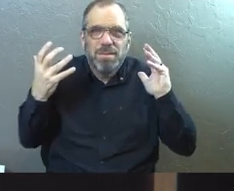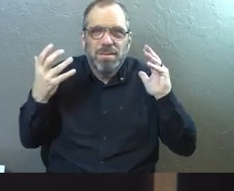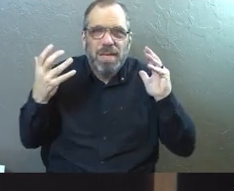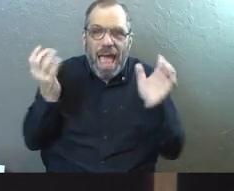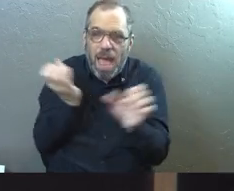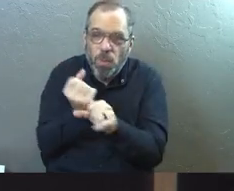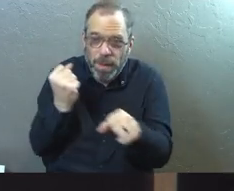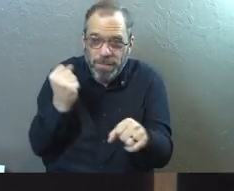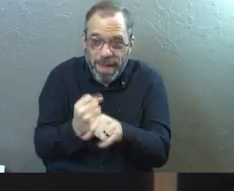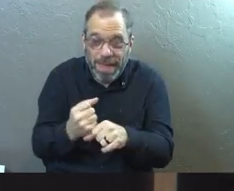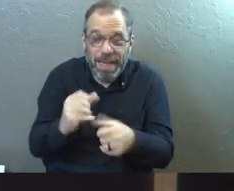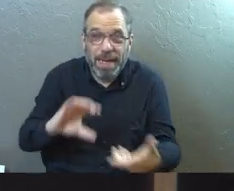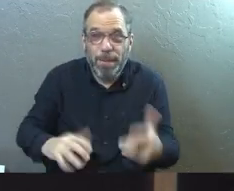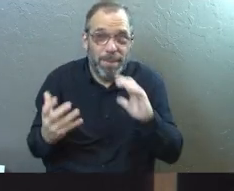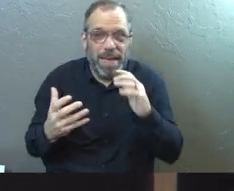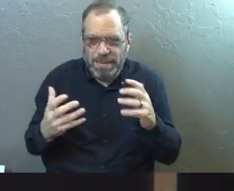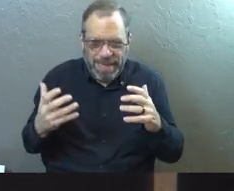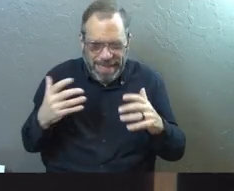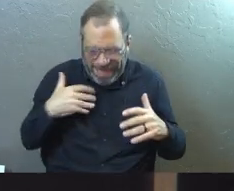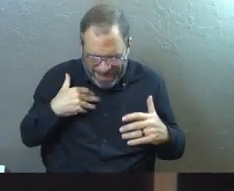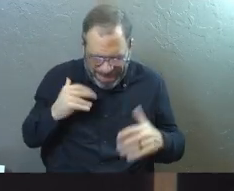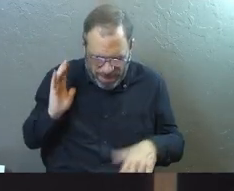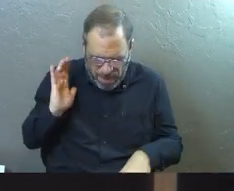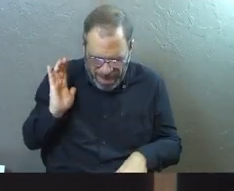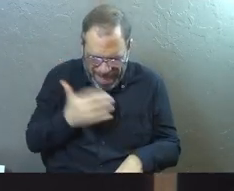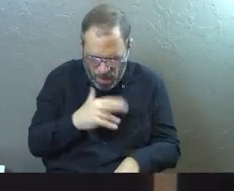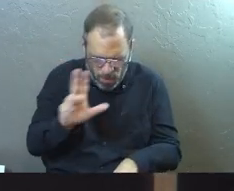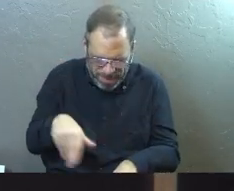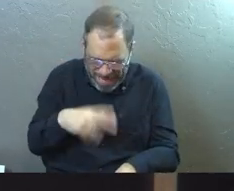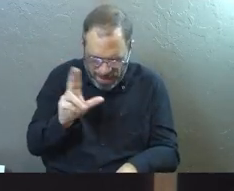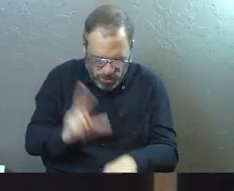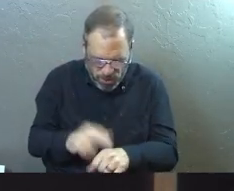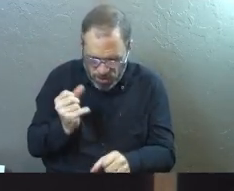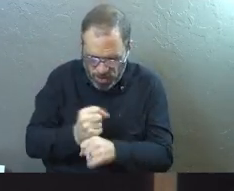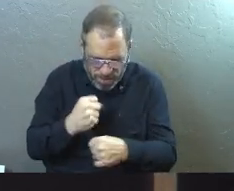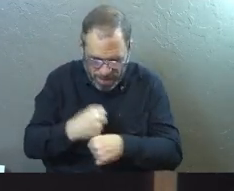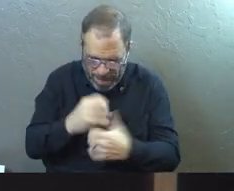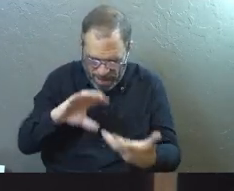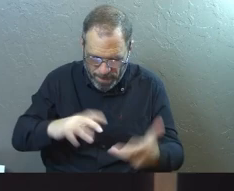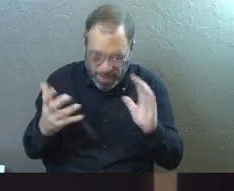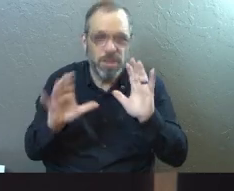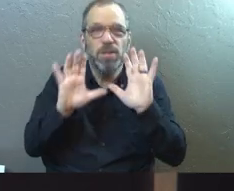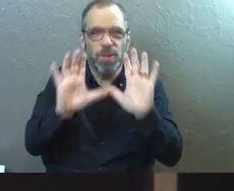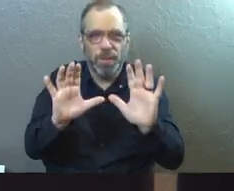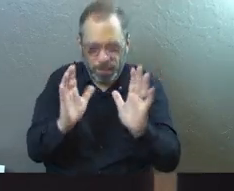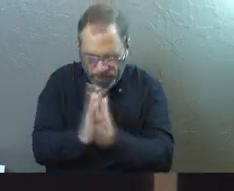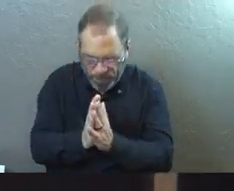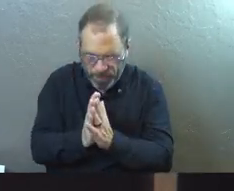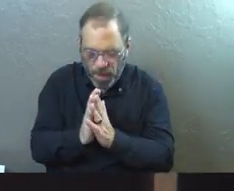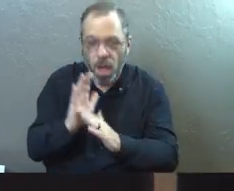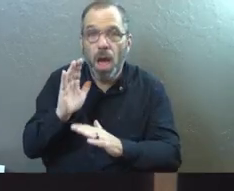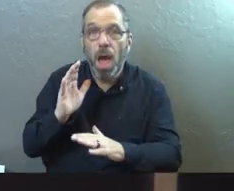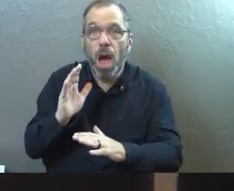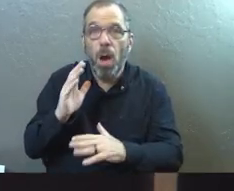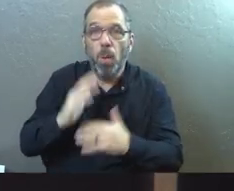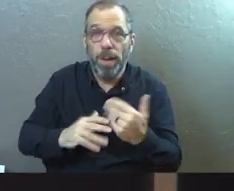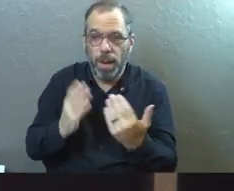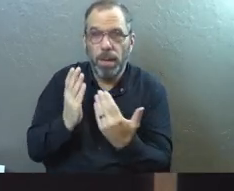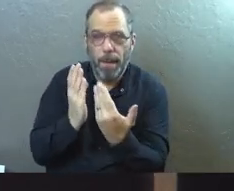And we make things a mess. It's in our imperfect nature. So what we're actually doing is this, we're building barriers.